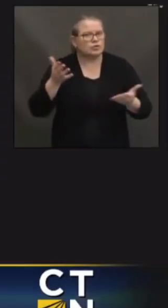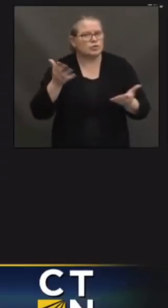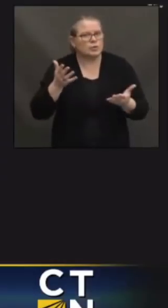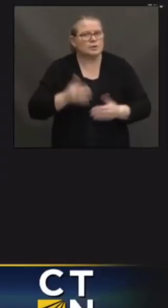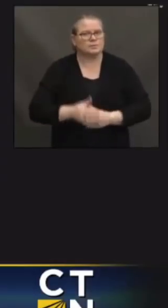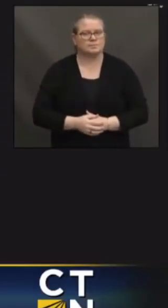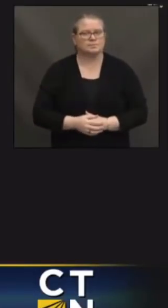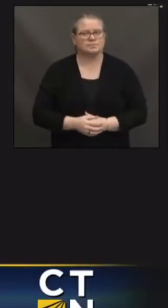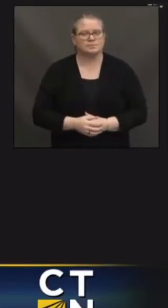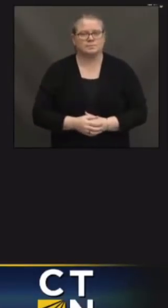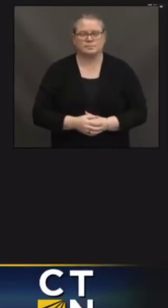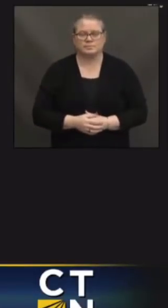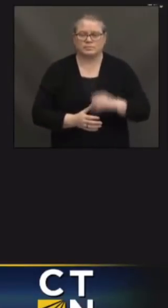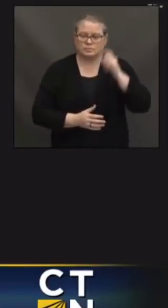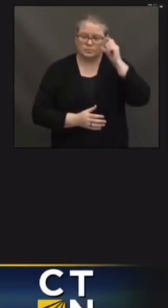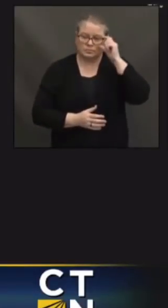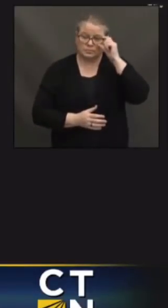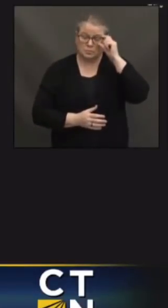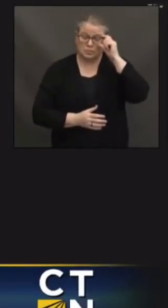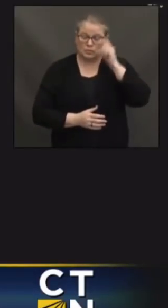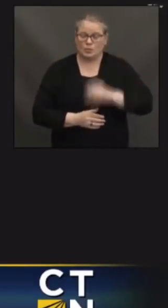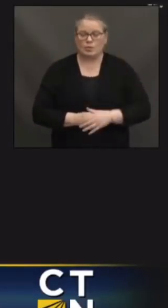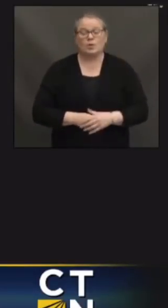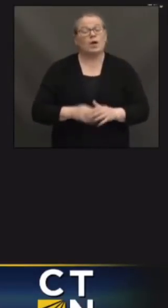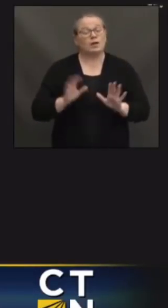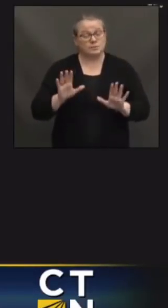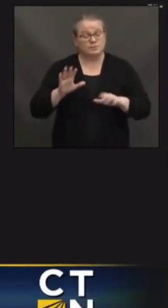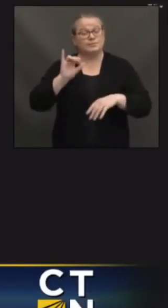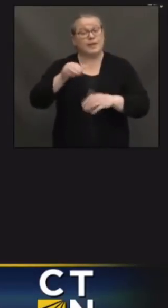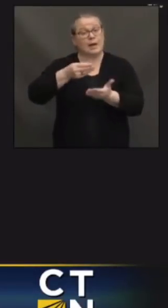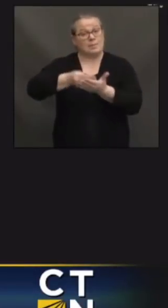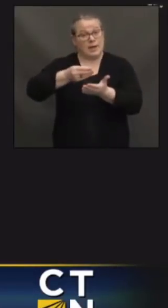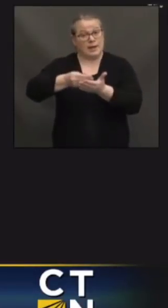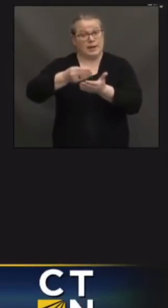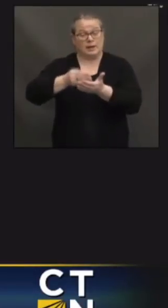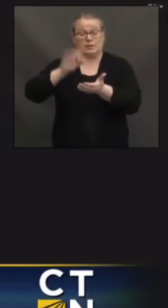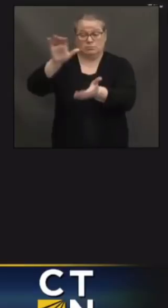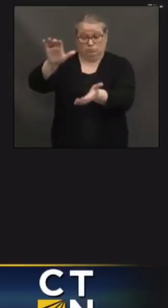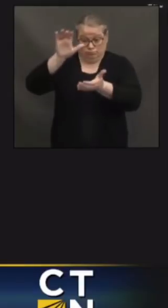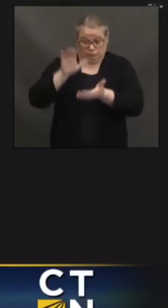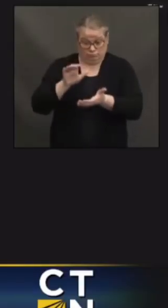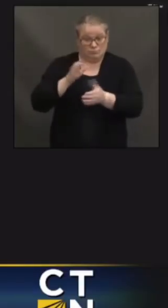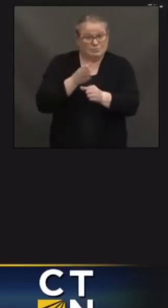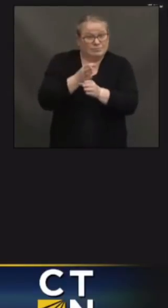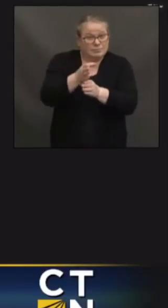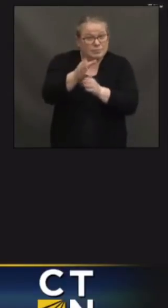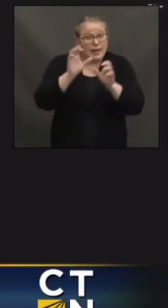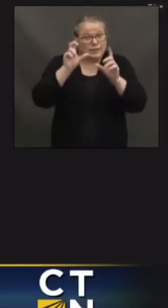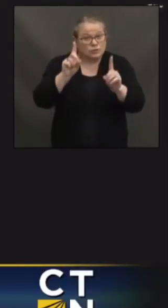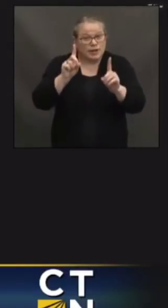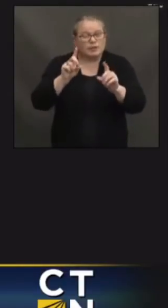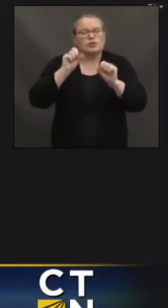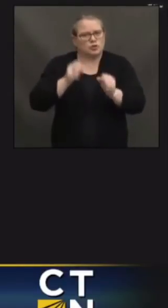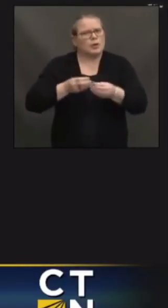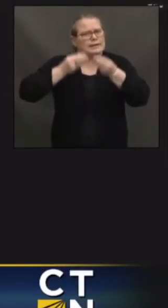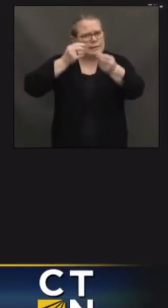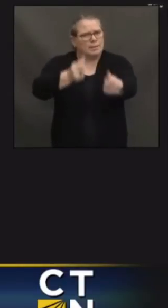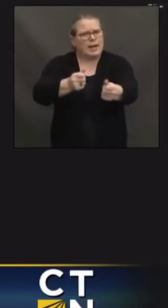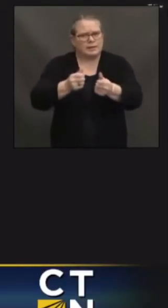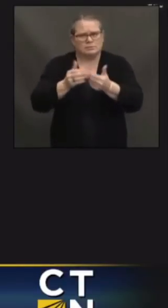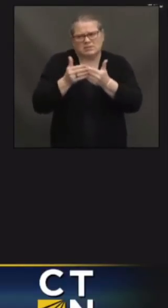be spent over a number of school years. And so, there are some cases in which the